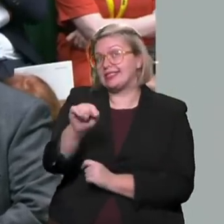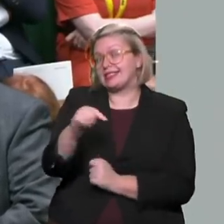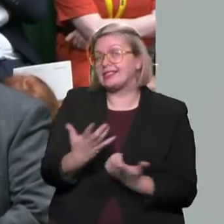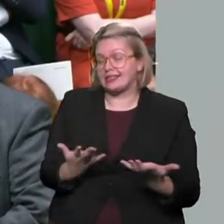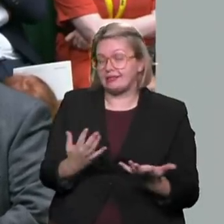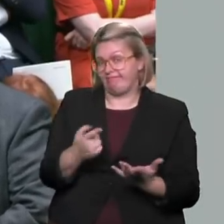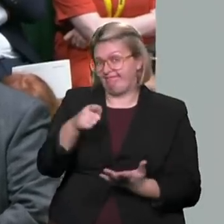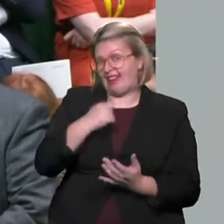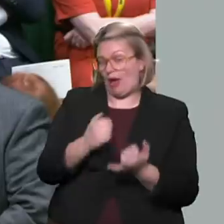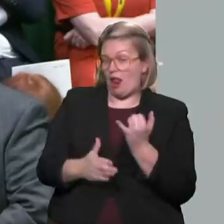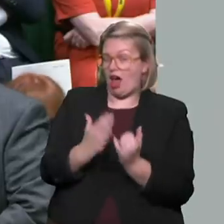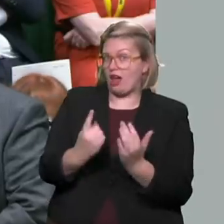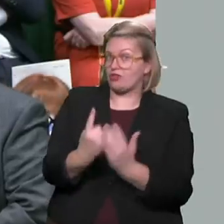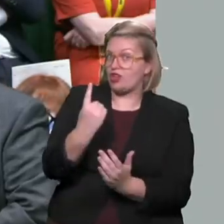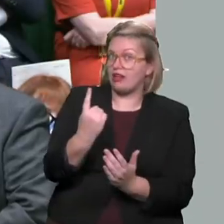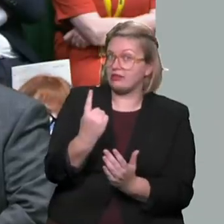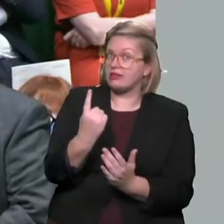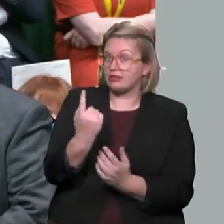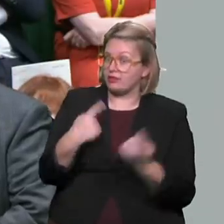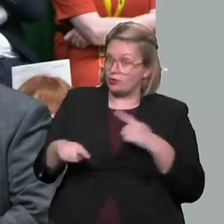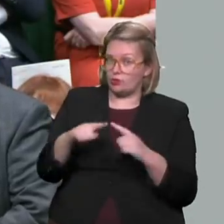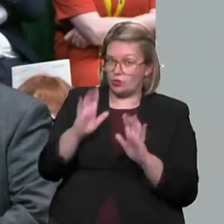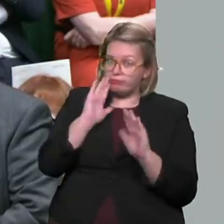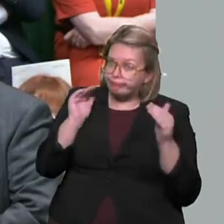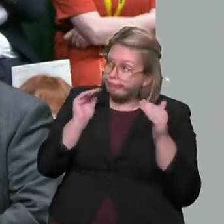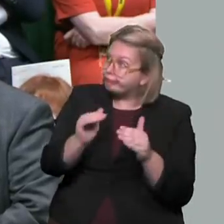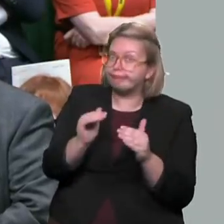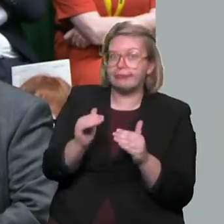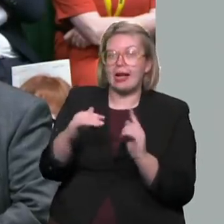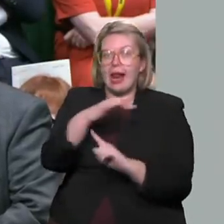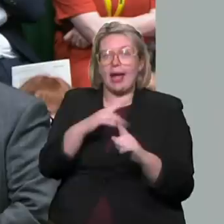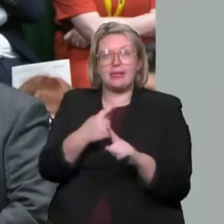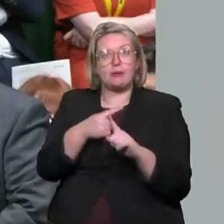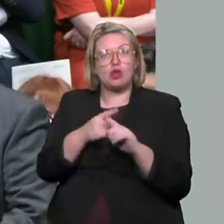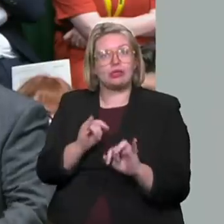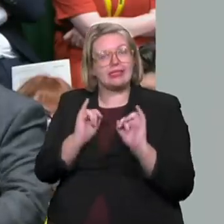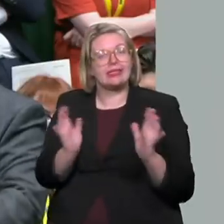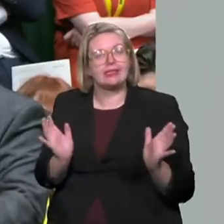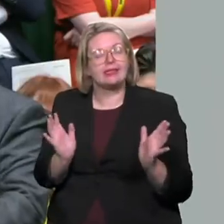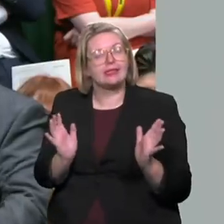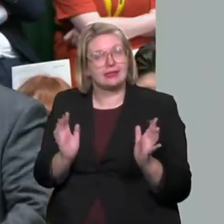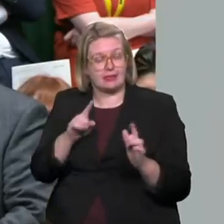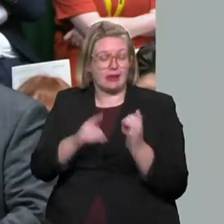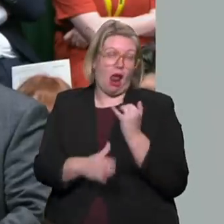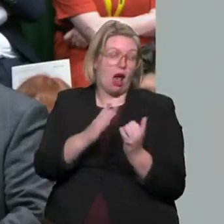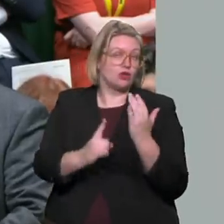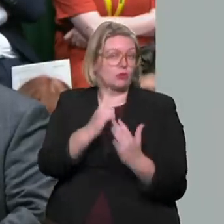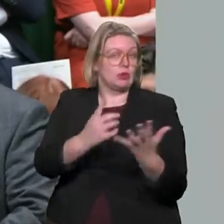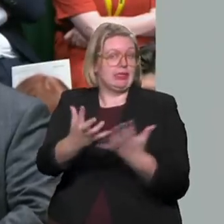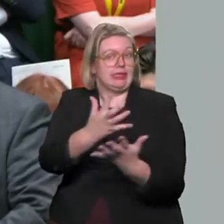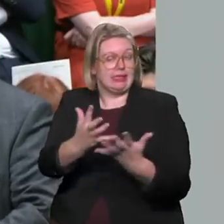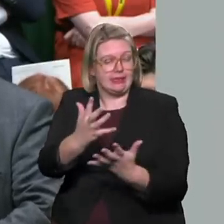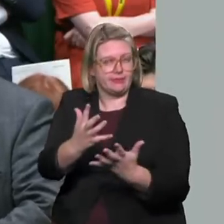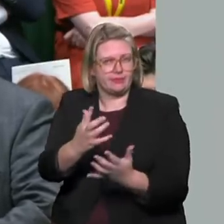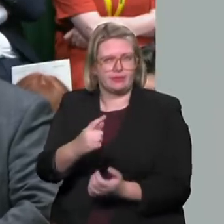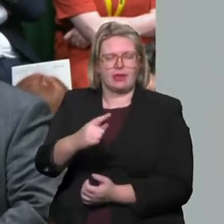our last chance to confront the climate emergency faced by our planet. That is why it was such a devastating blow